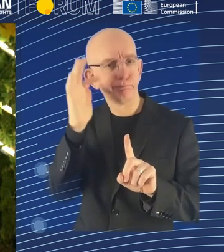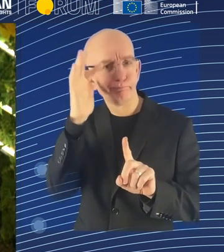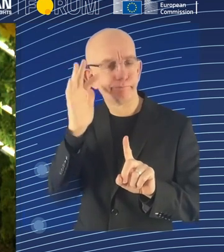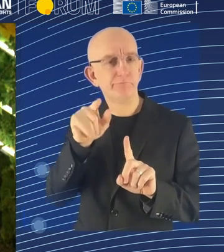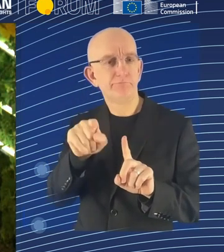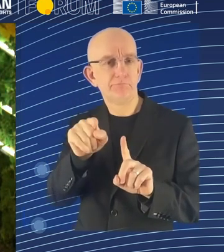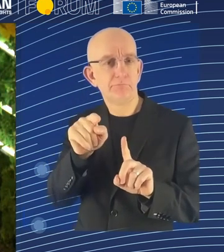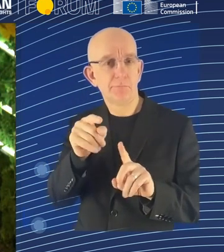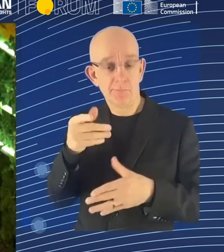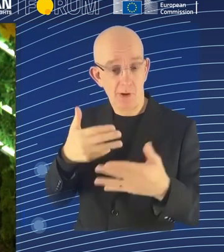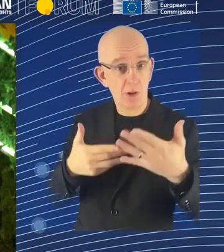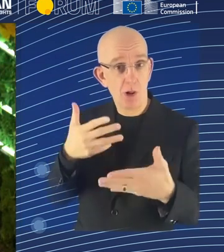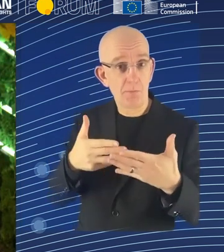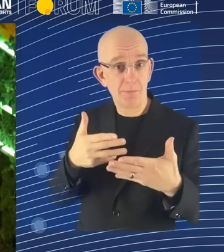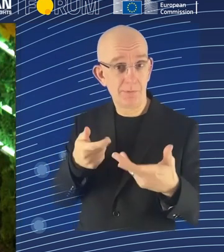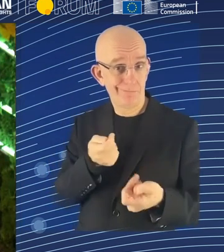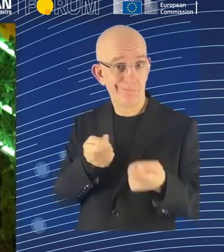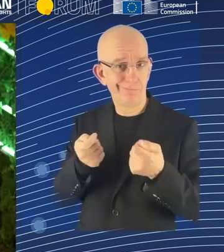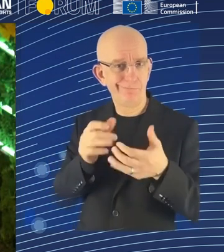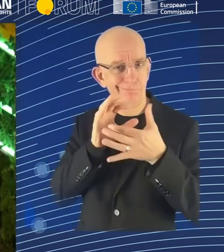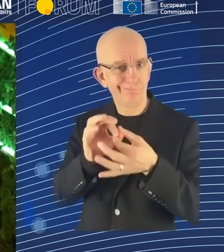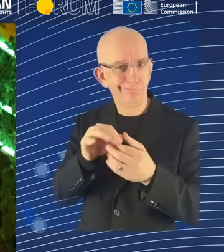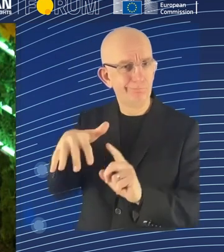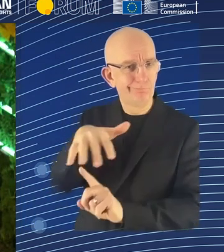Who wants, I mean, like, somebody wants to take this? mean,